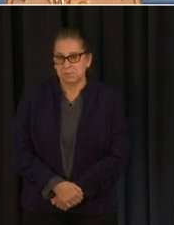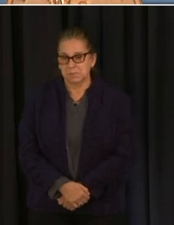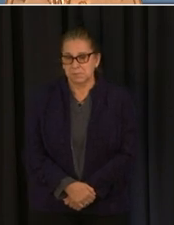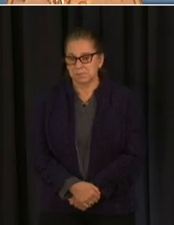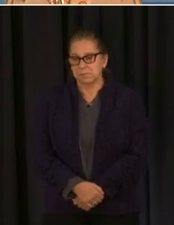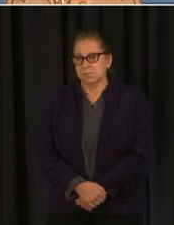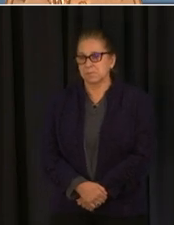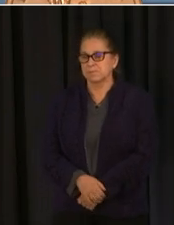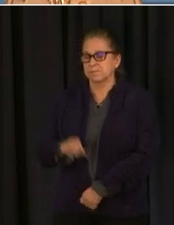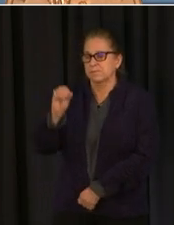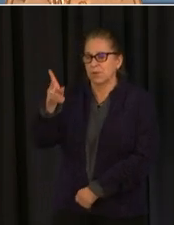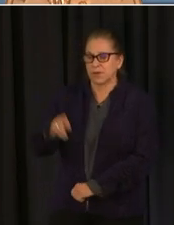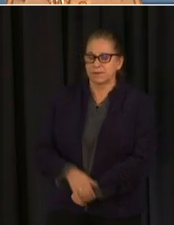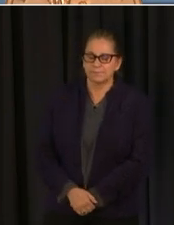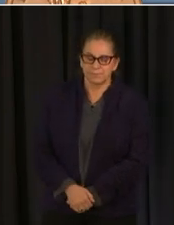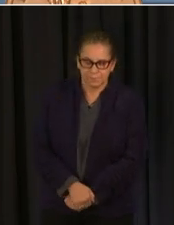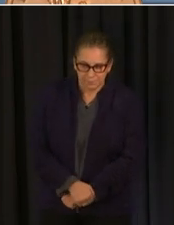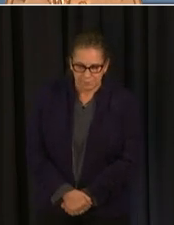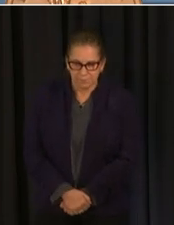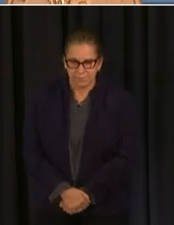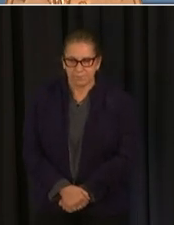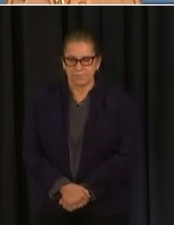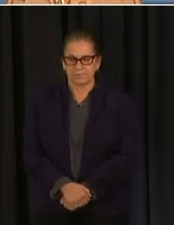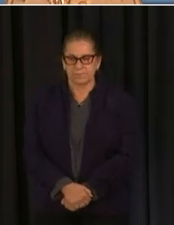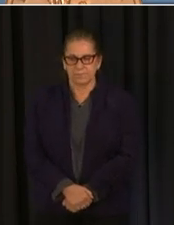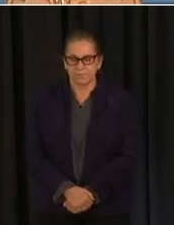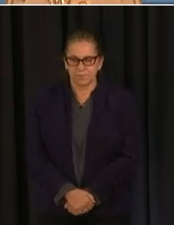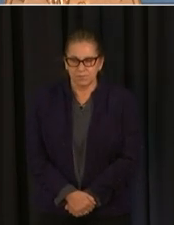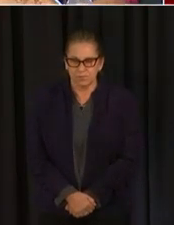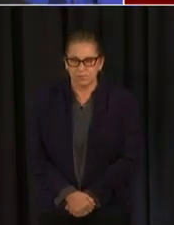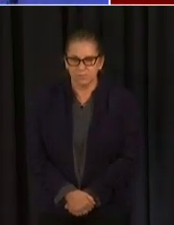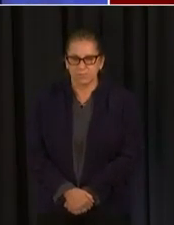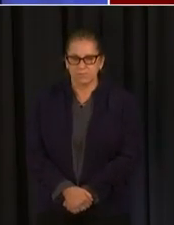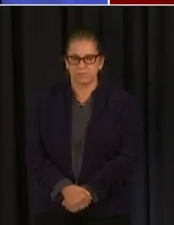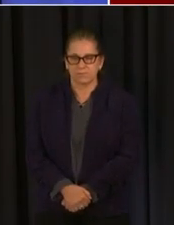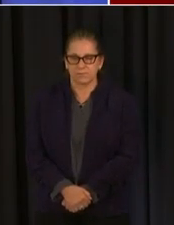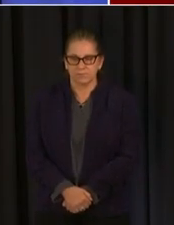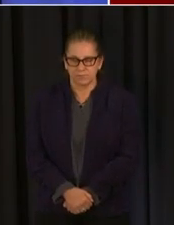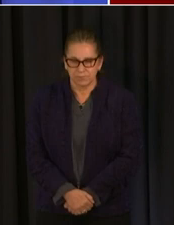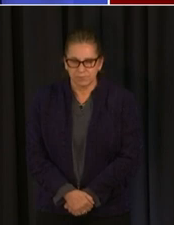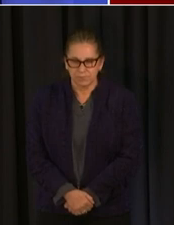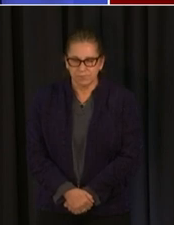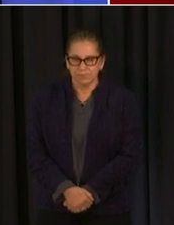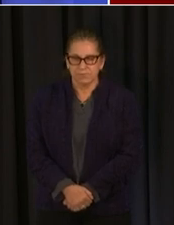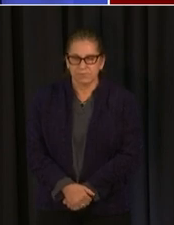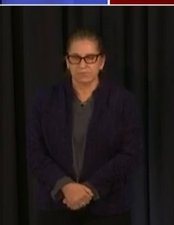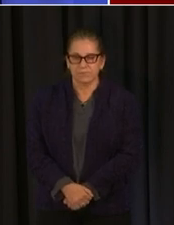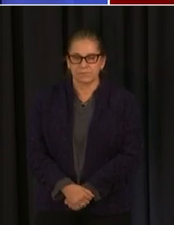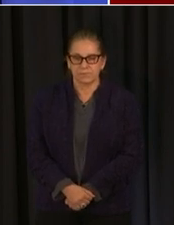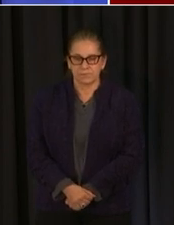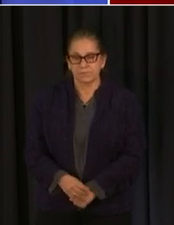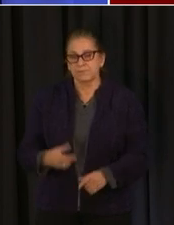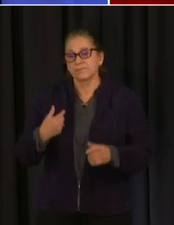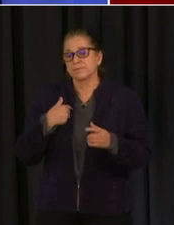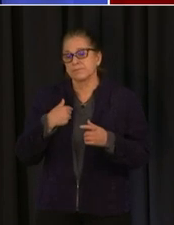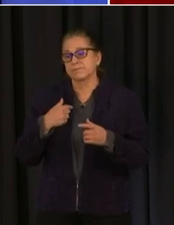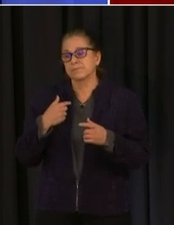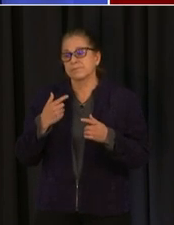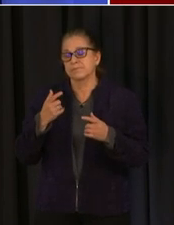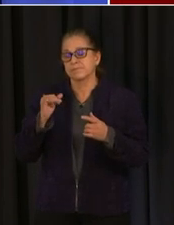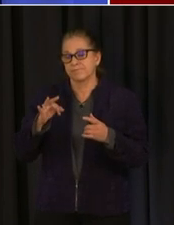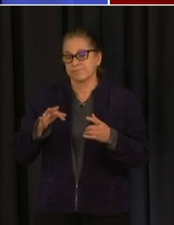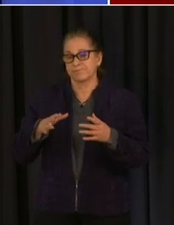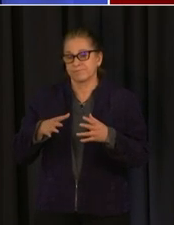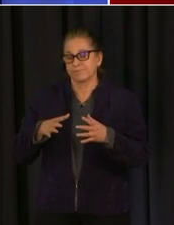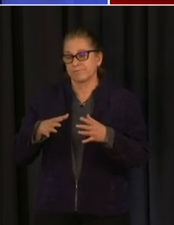um do do i think that we would have to put in business restrictions at a future date i hope not